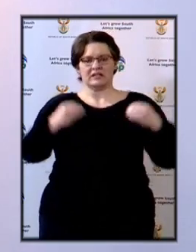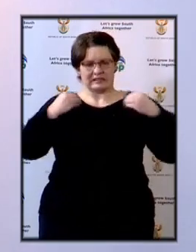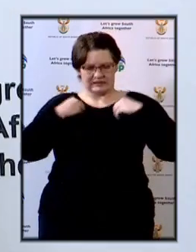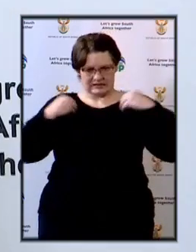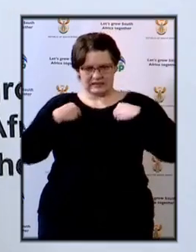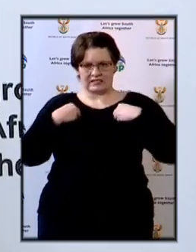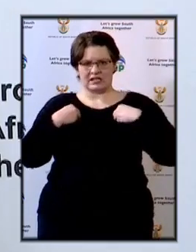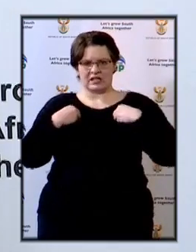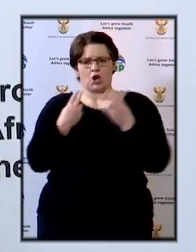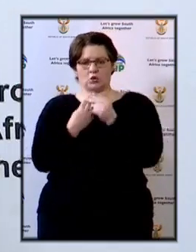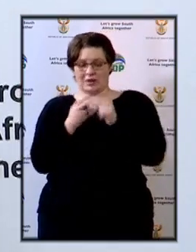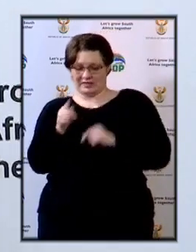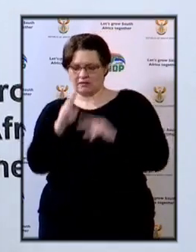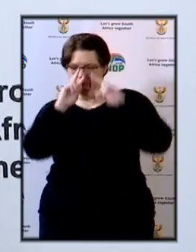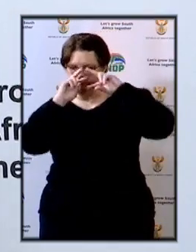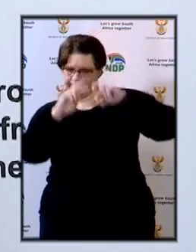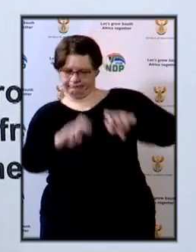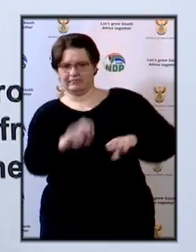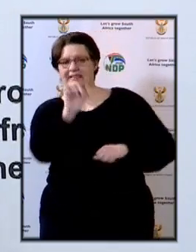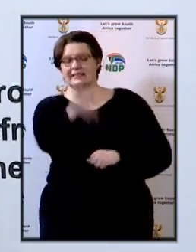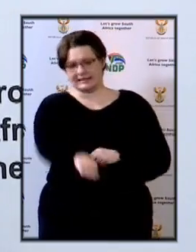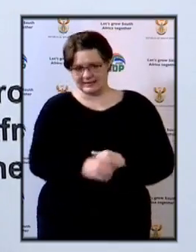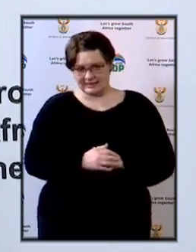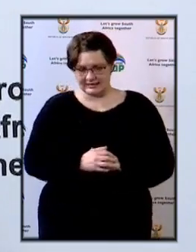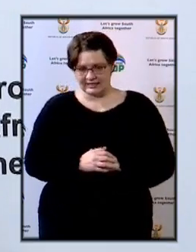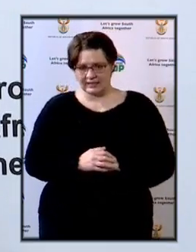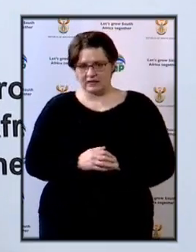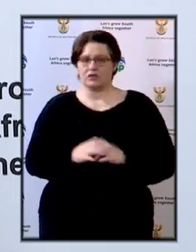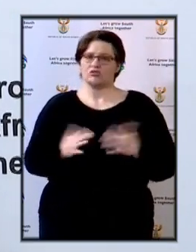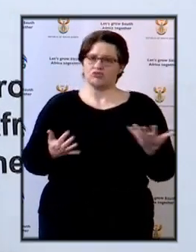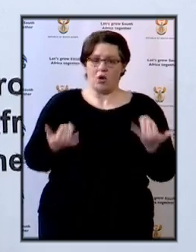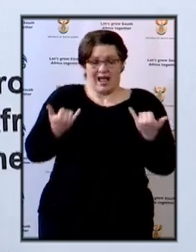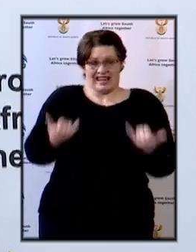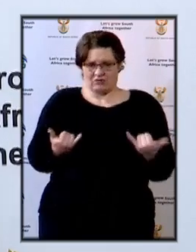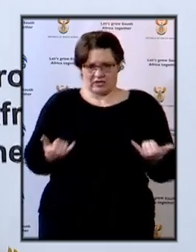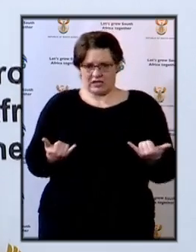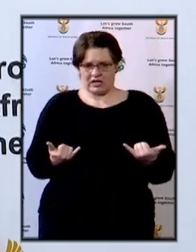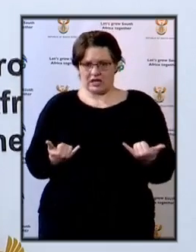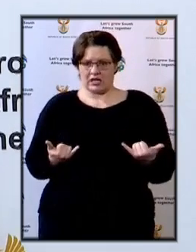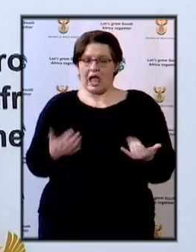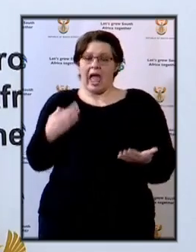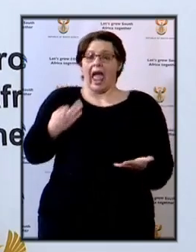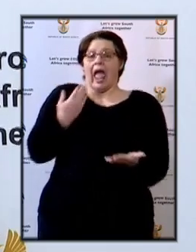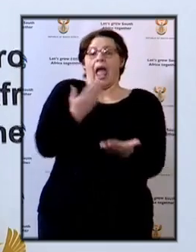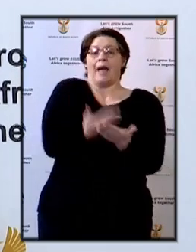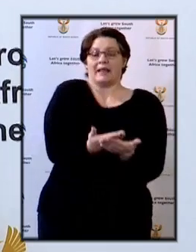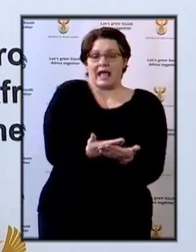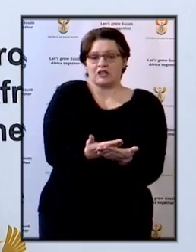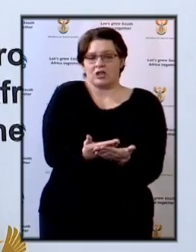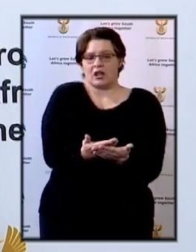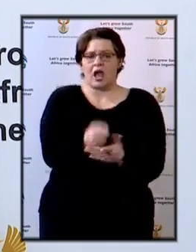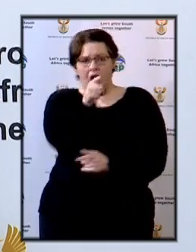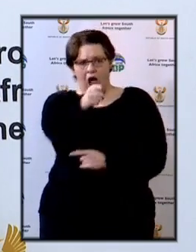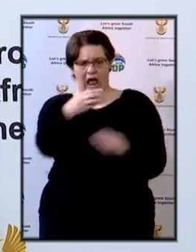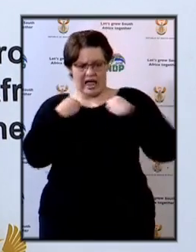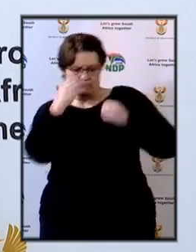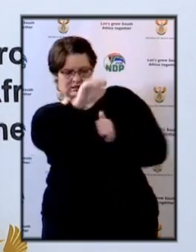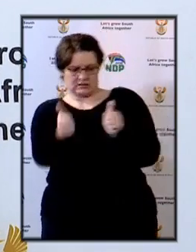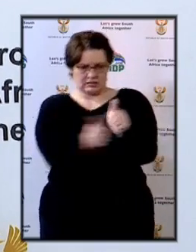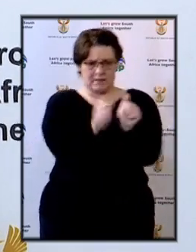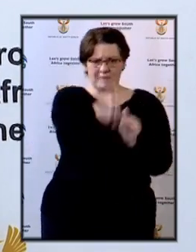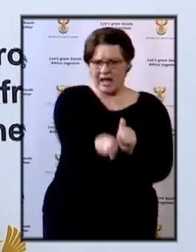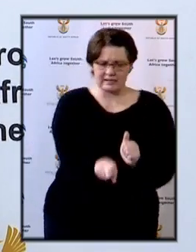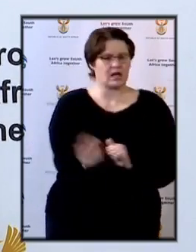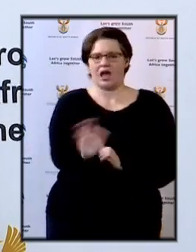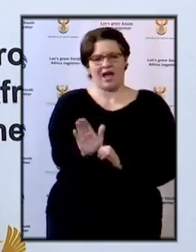Asset Forfeiture Unit is looking into this matter and so at this point there hasn't been an application that's been brought but